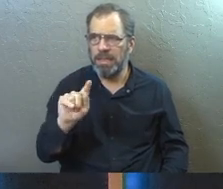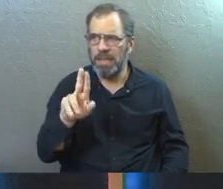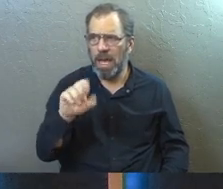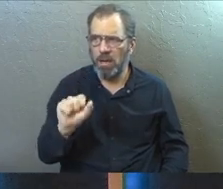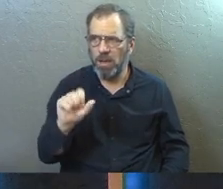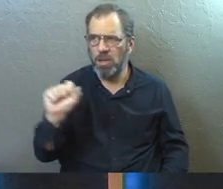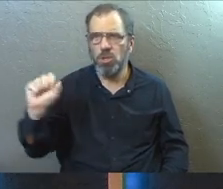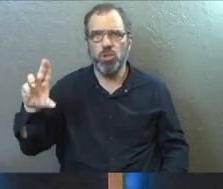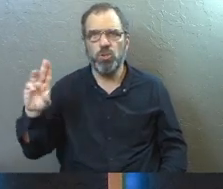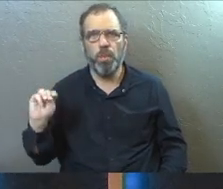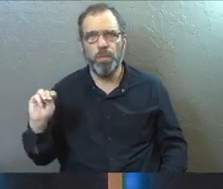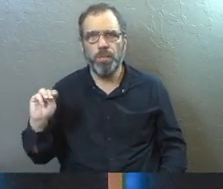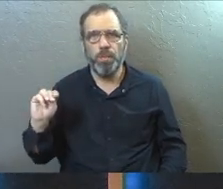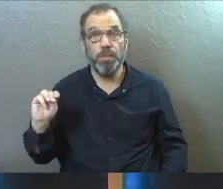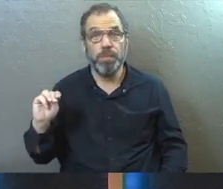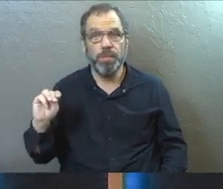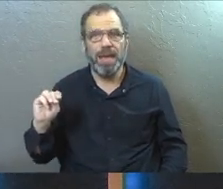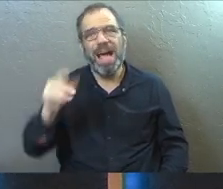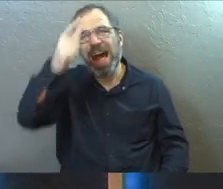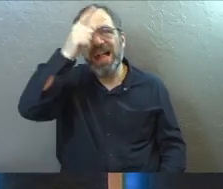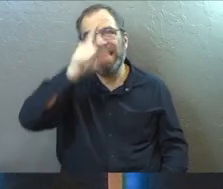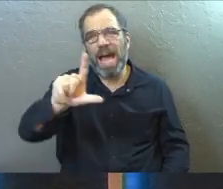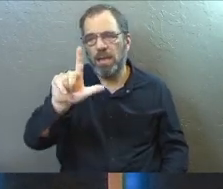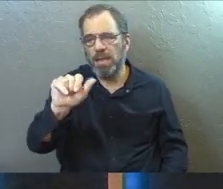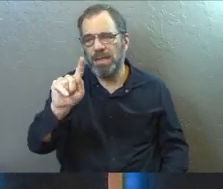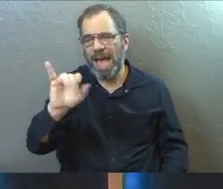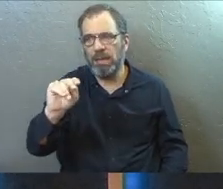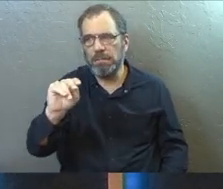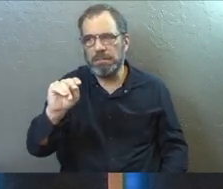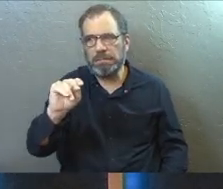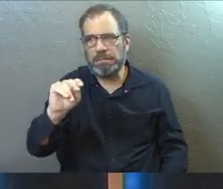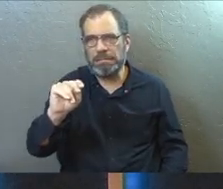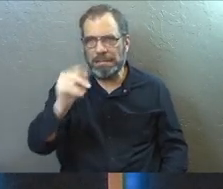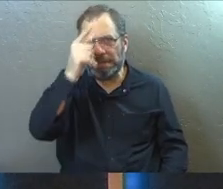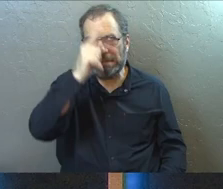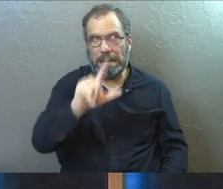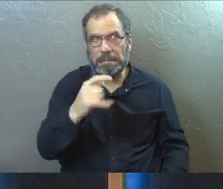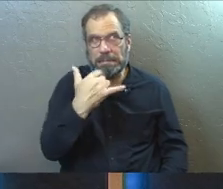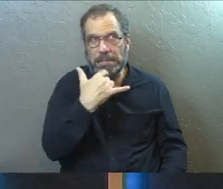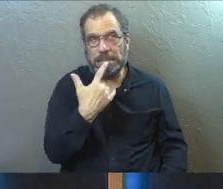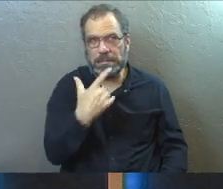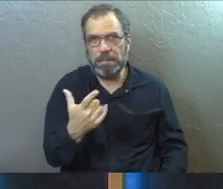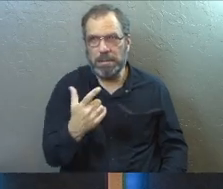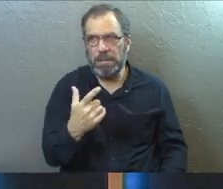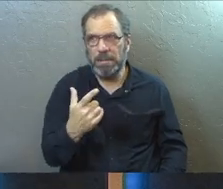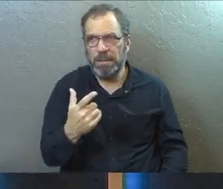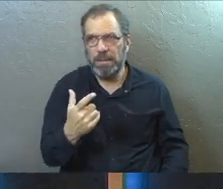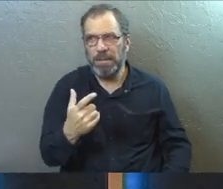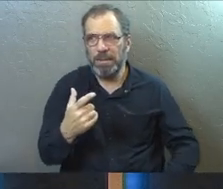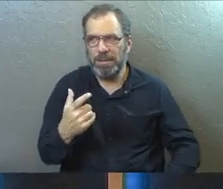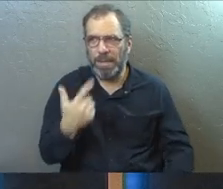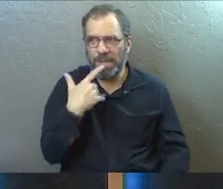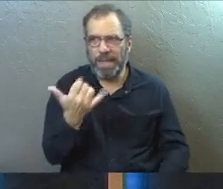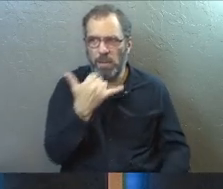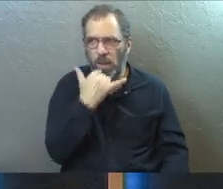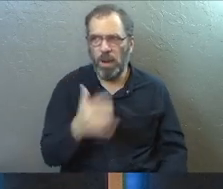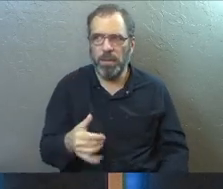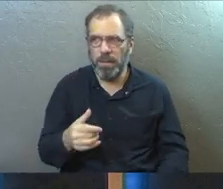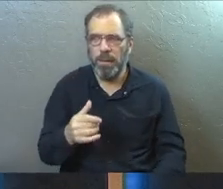Baptizatus sum. That's Latin, and I don't know how to pronounce Latin. Baptizatus sum.